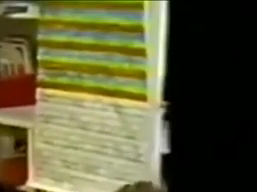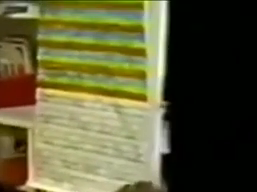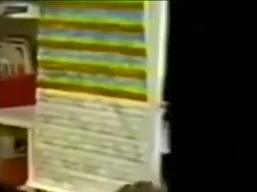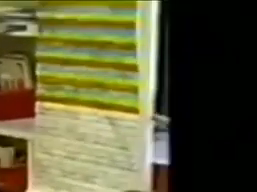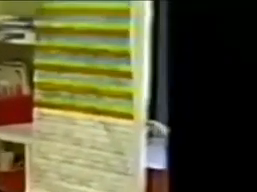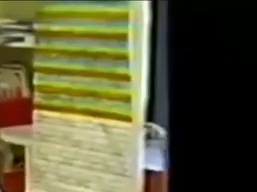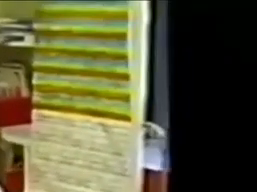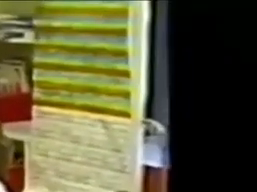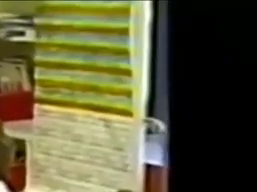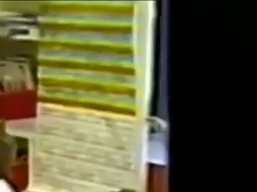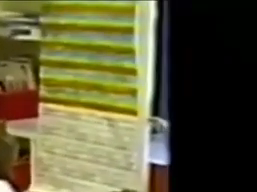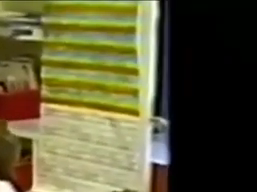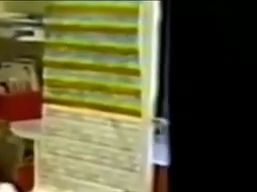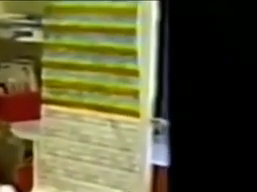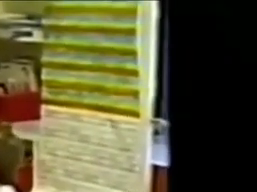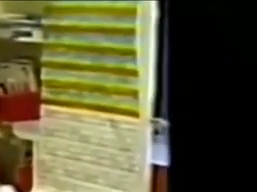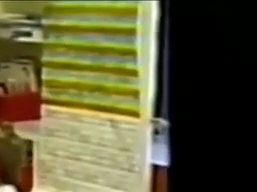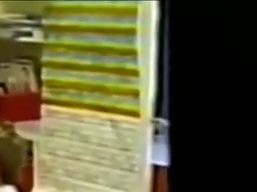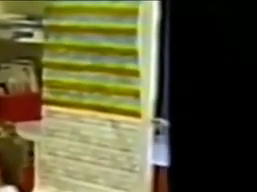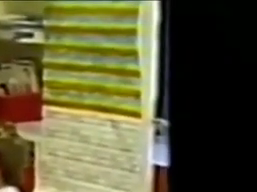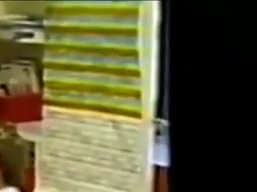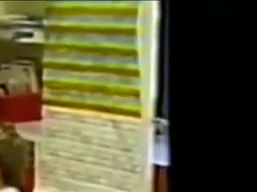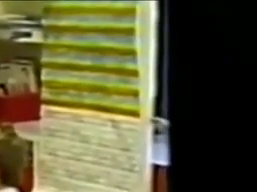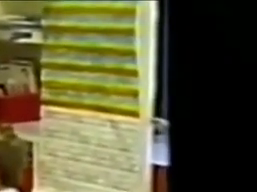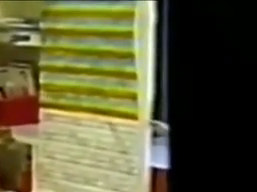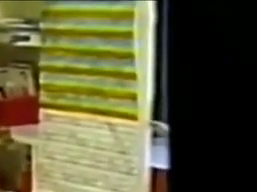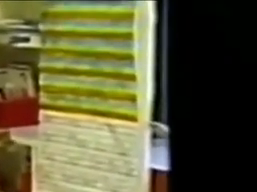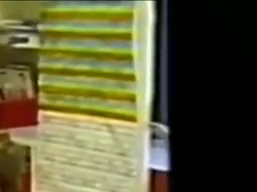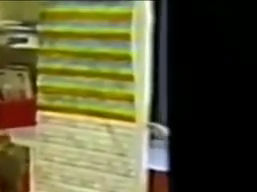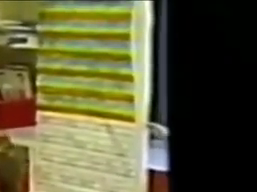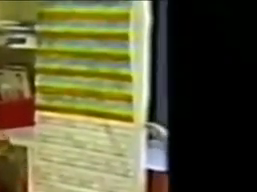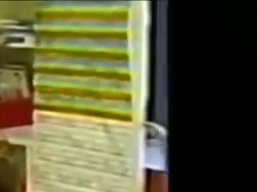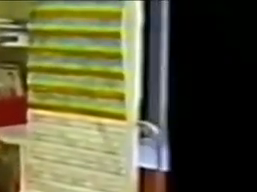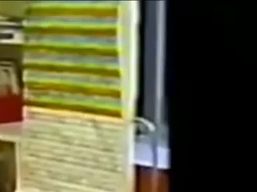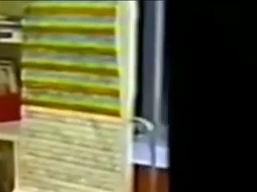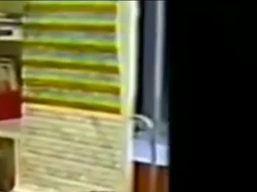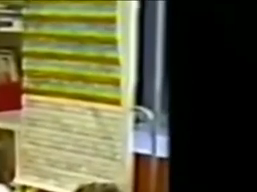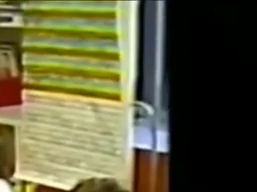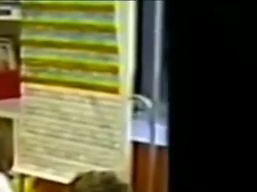Erica? What kind of flowers were the flowers?